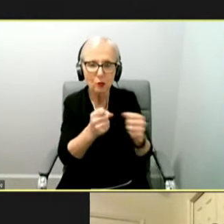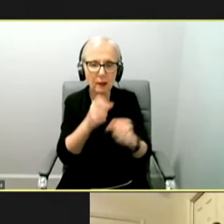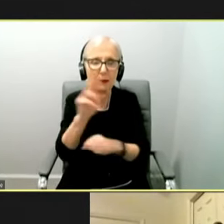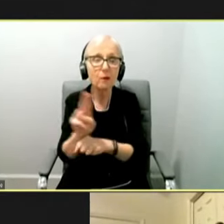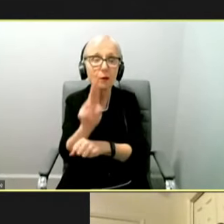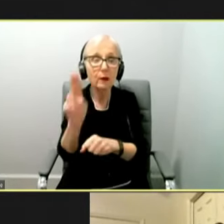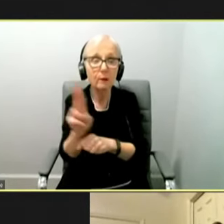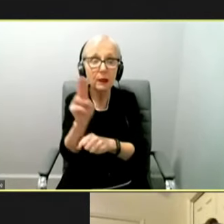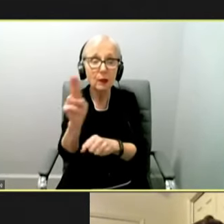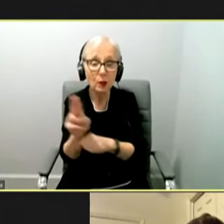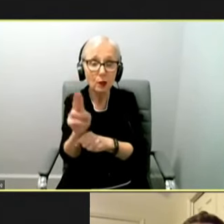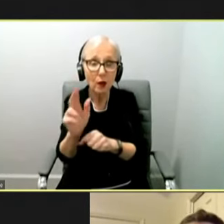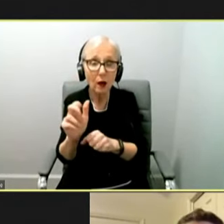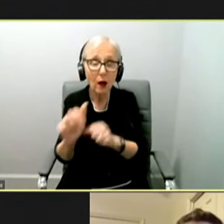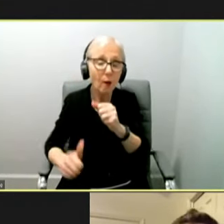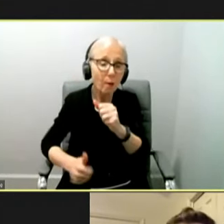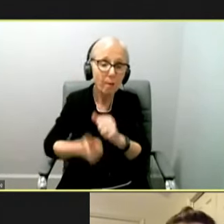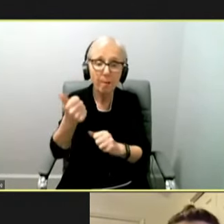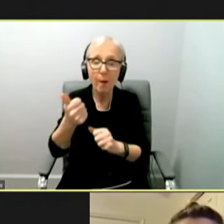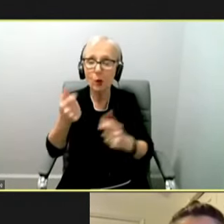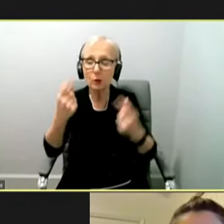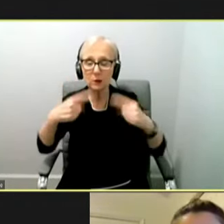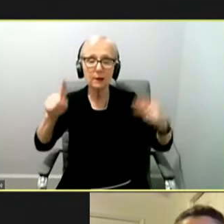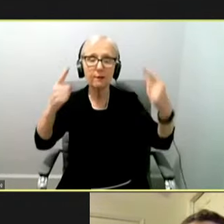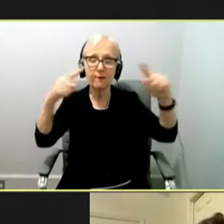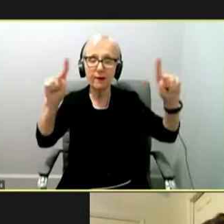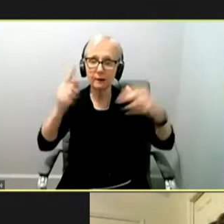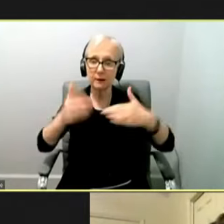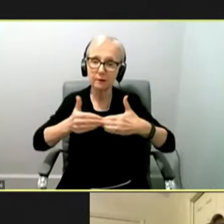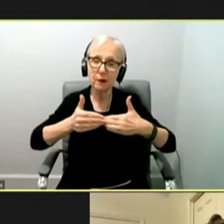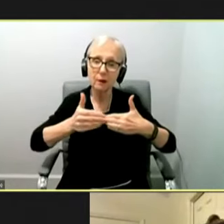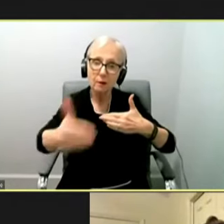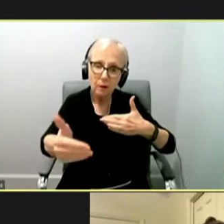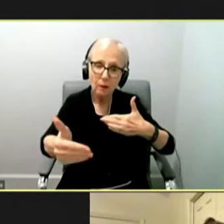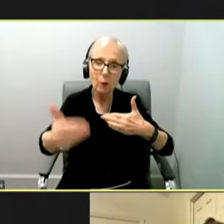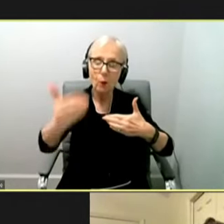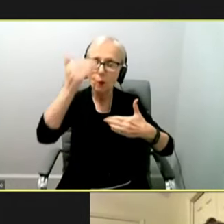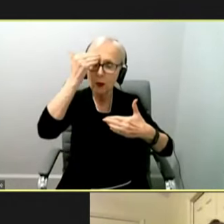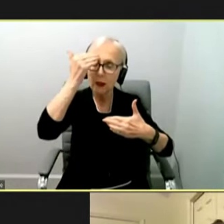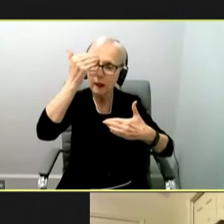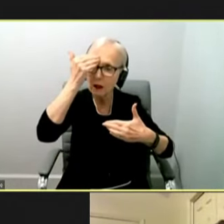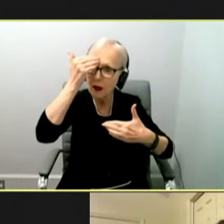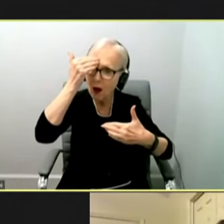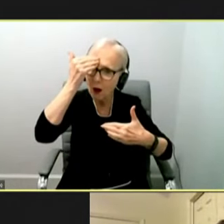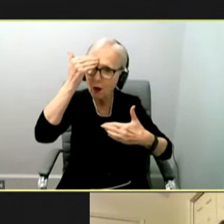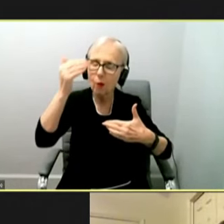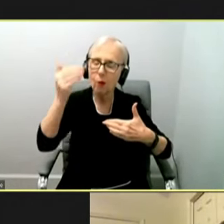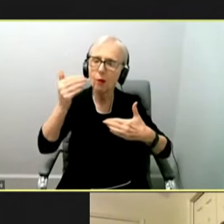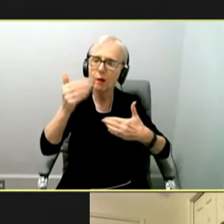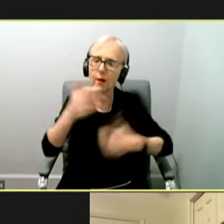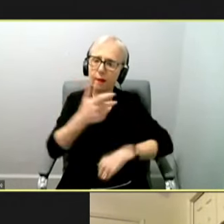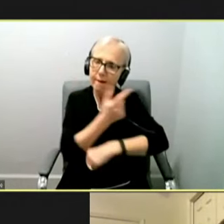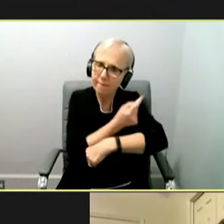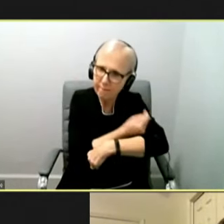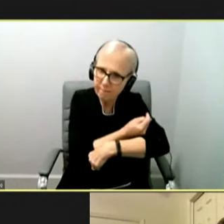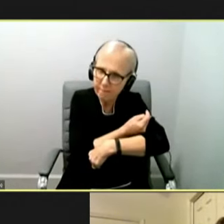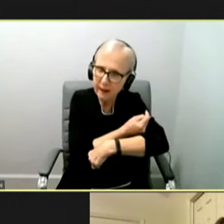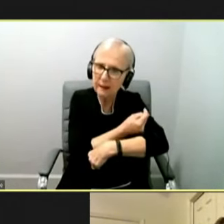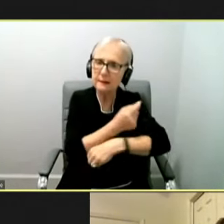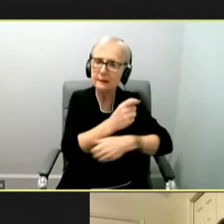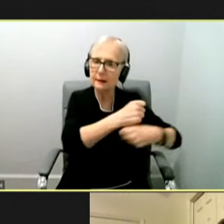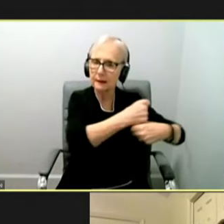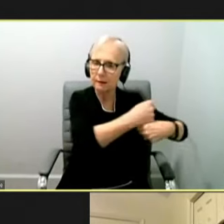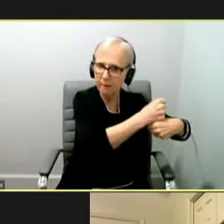are more likely or most likely to be effective going forward. We know that the vaccine manufacturers and the